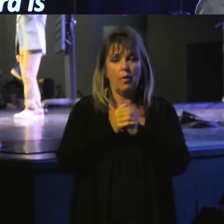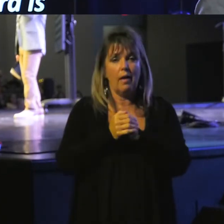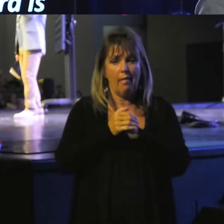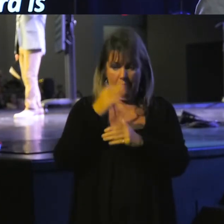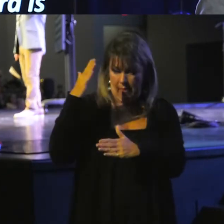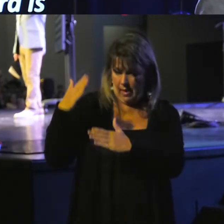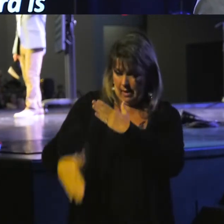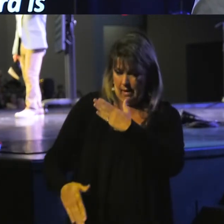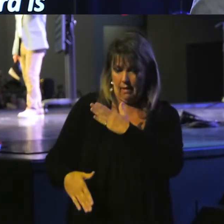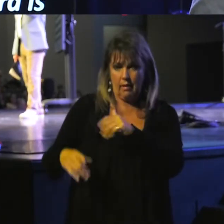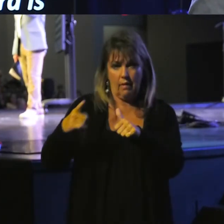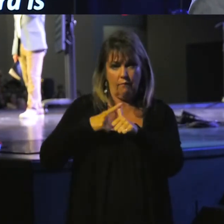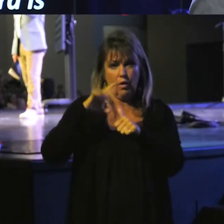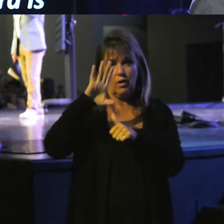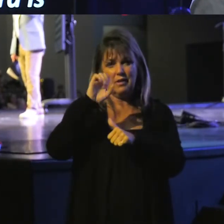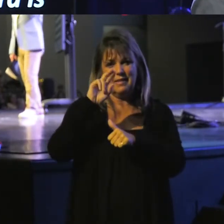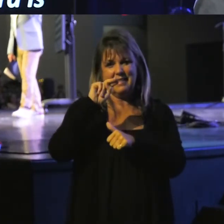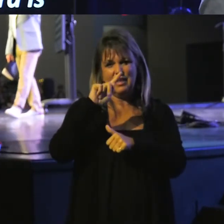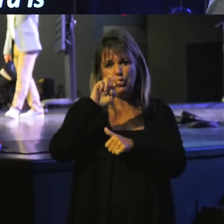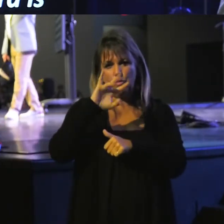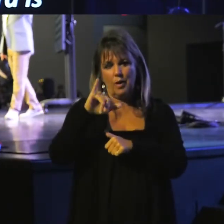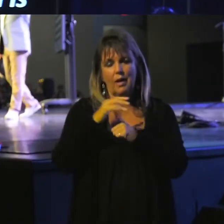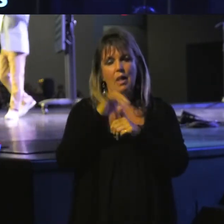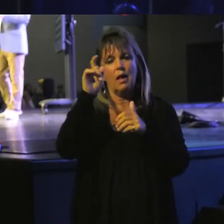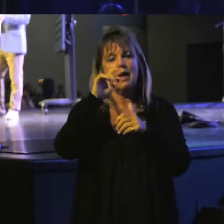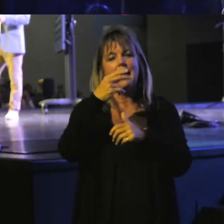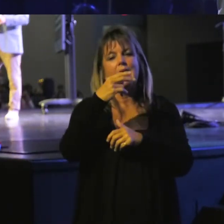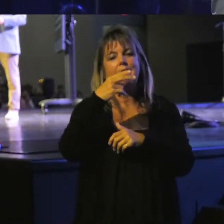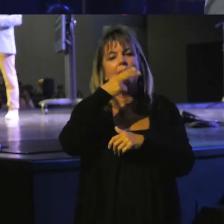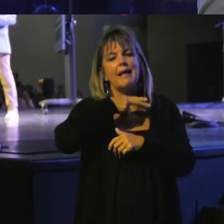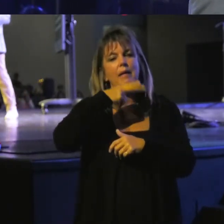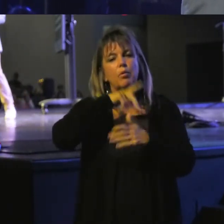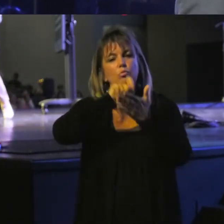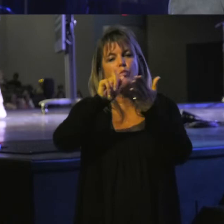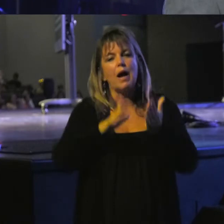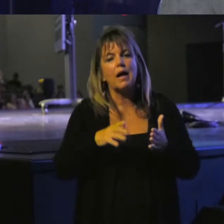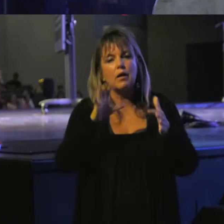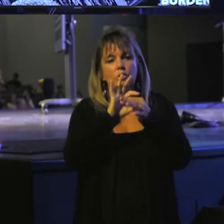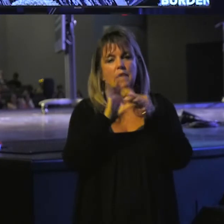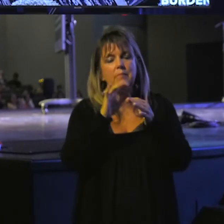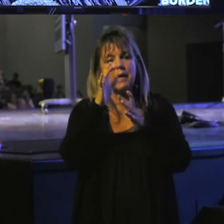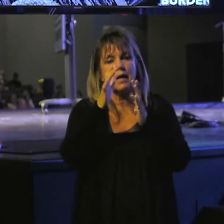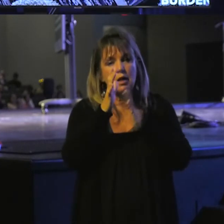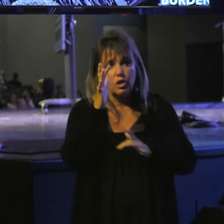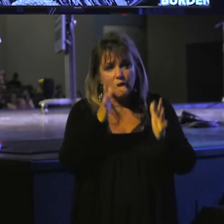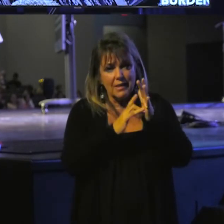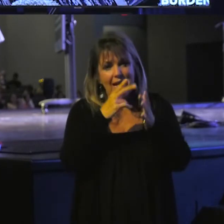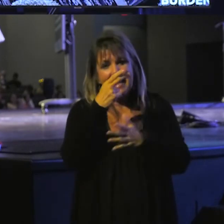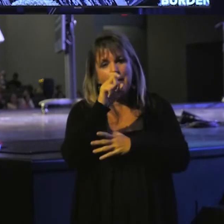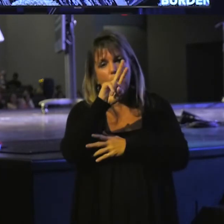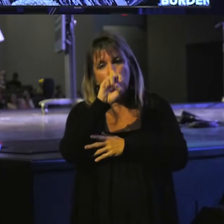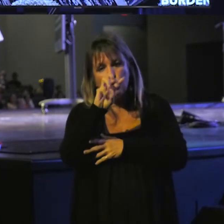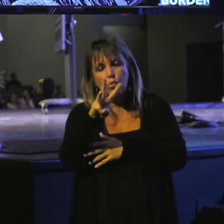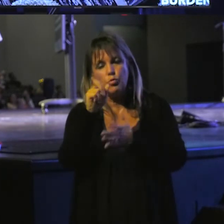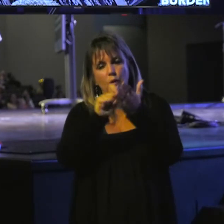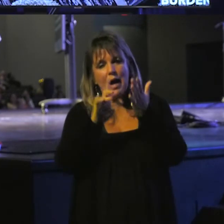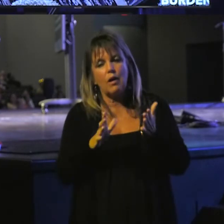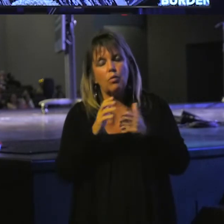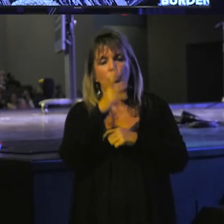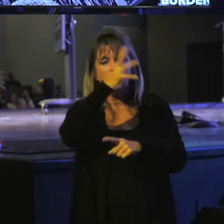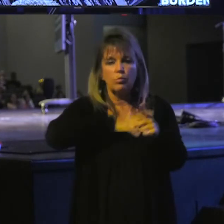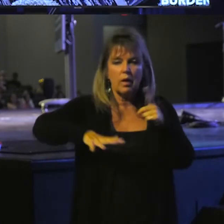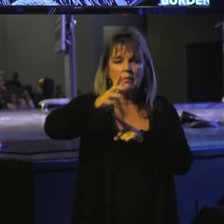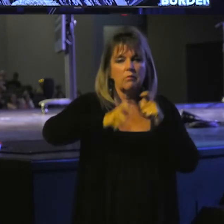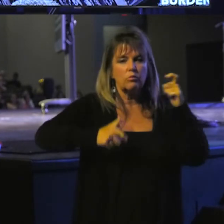of the first century, you know what the writer of Hebrews says about Jesus? Therefore, since we are surrounded by such a